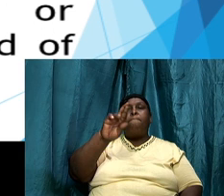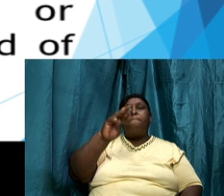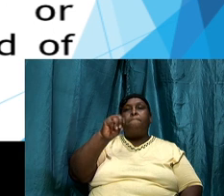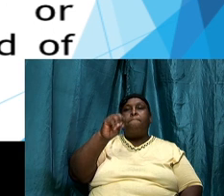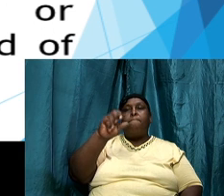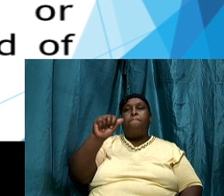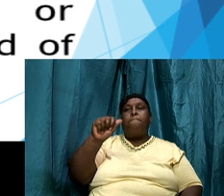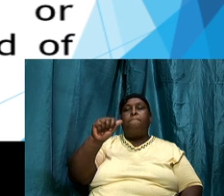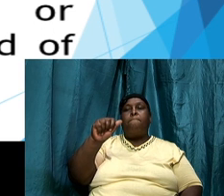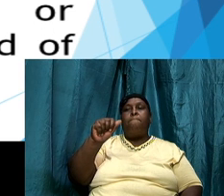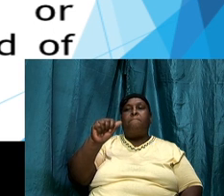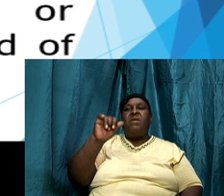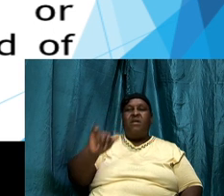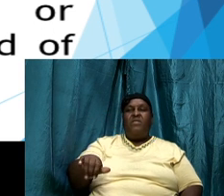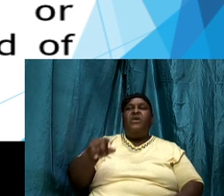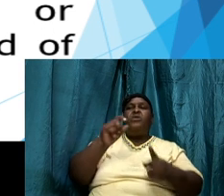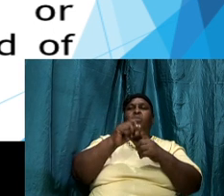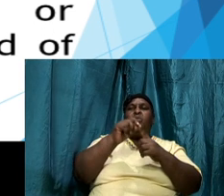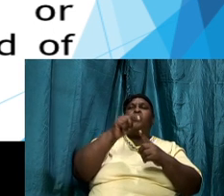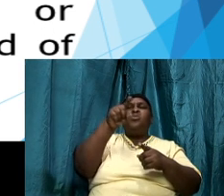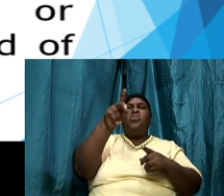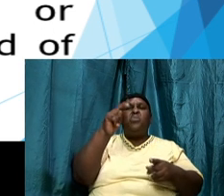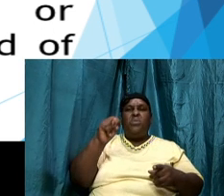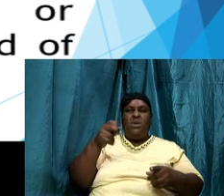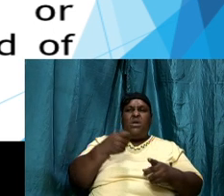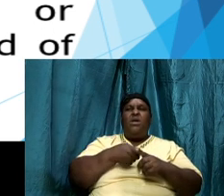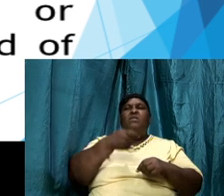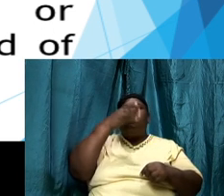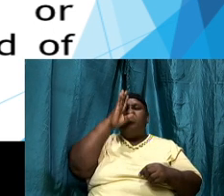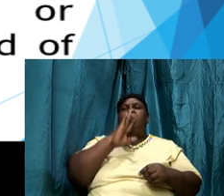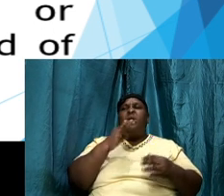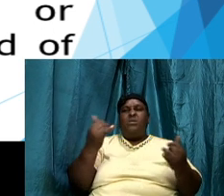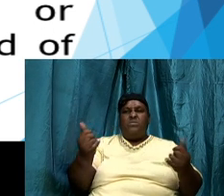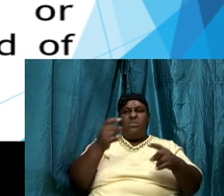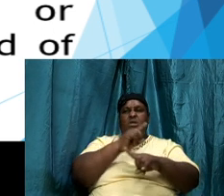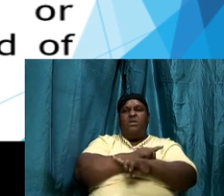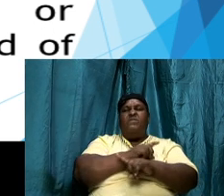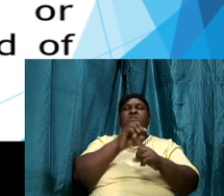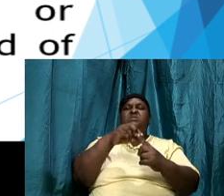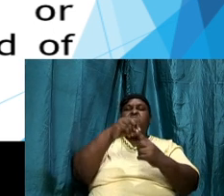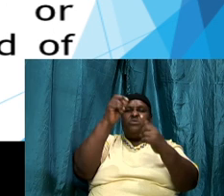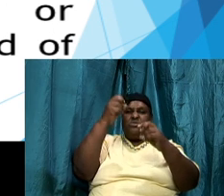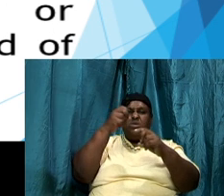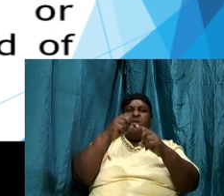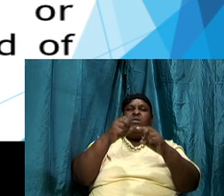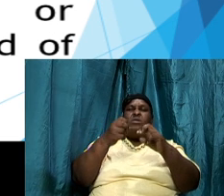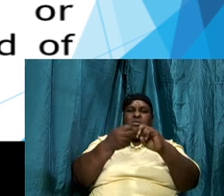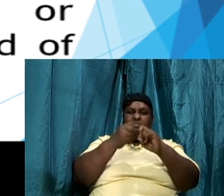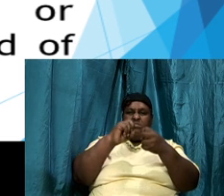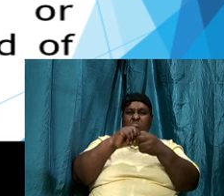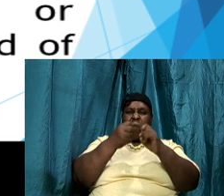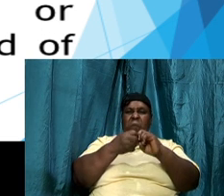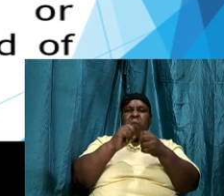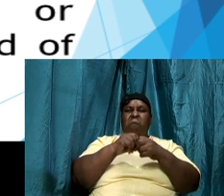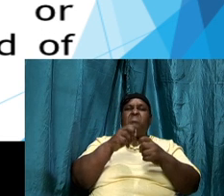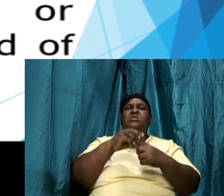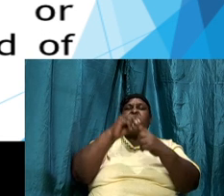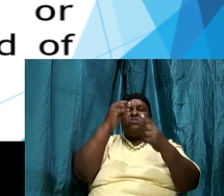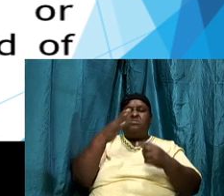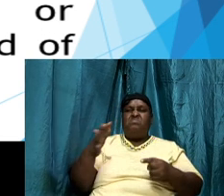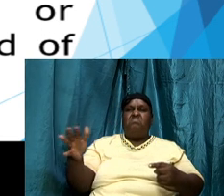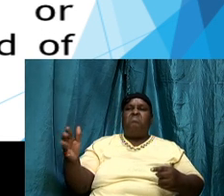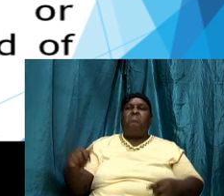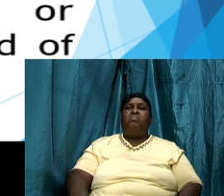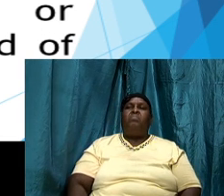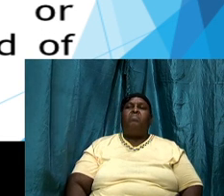you need from God today for a particular situation for a particular thing brothers and